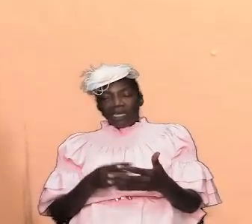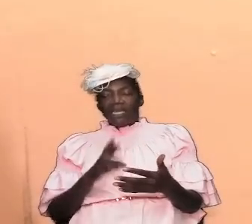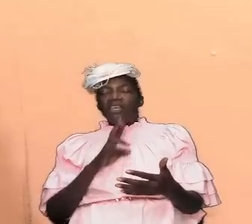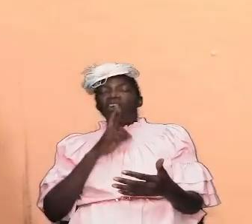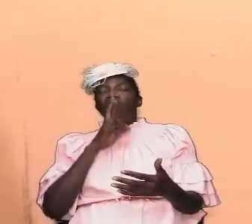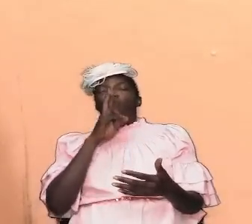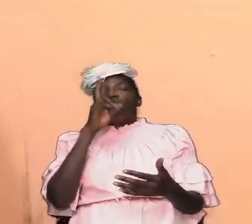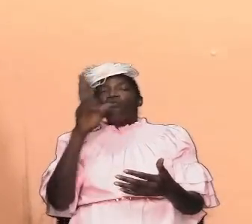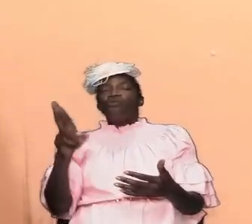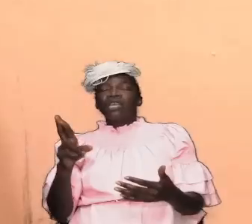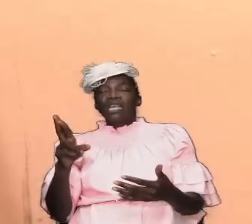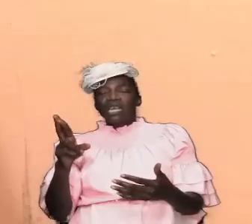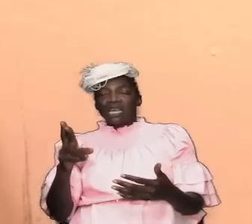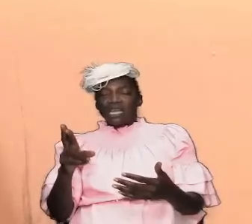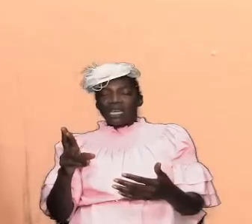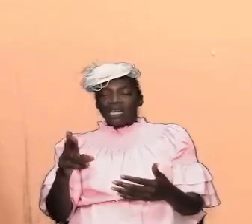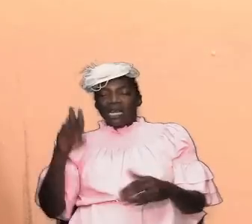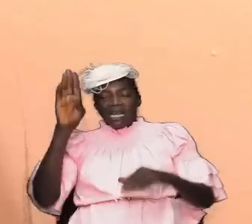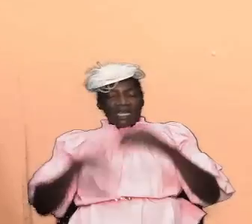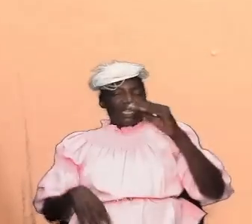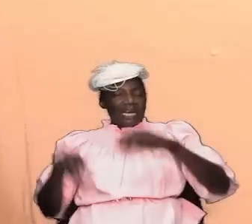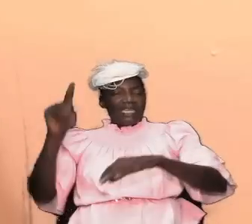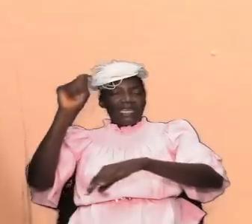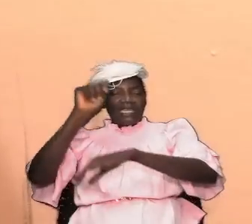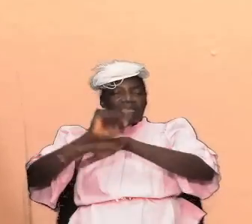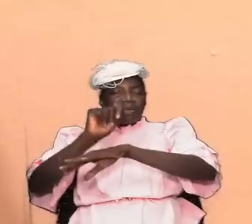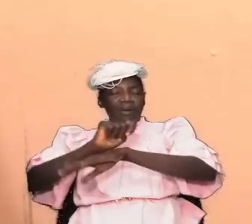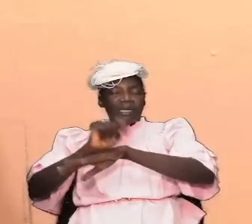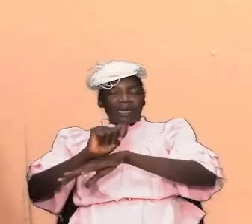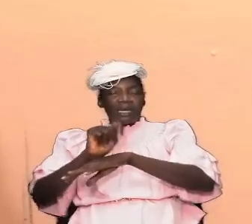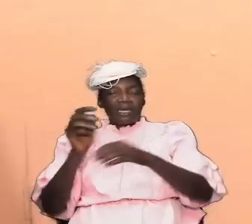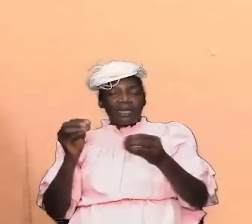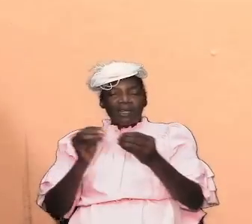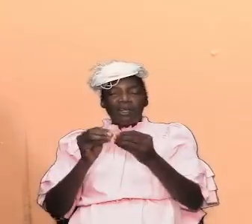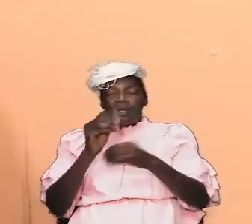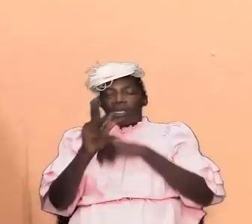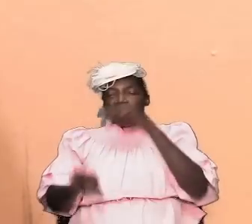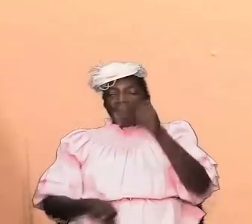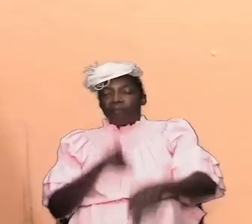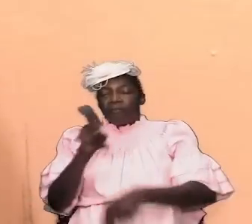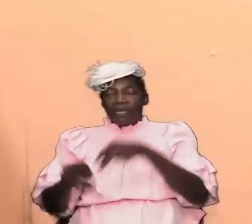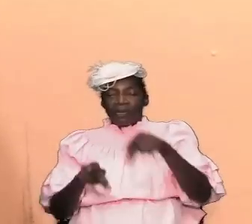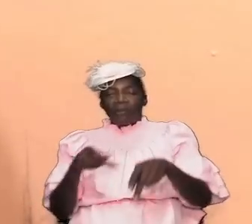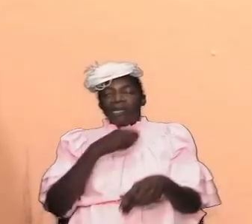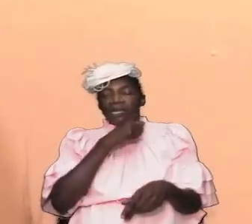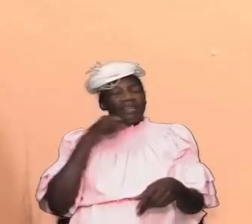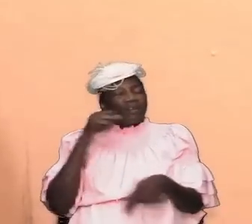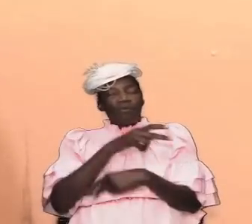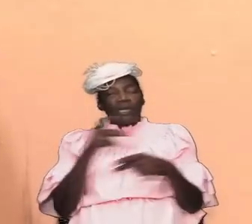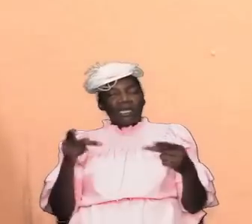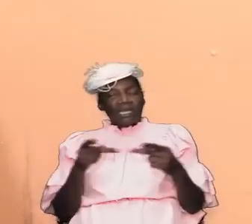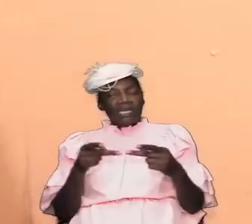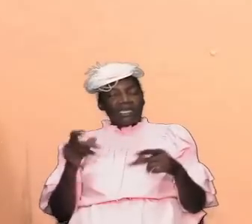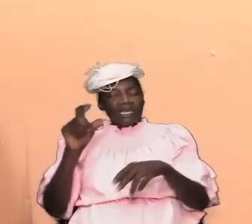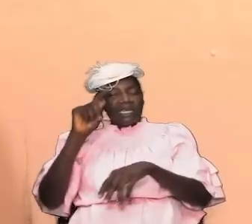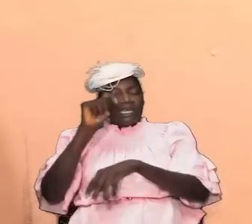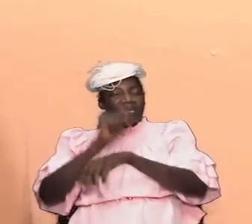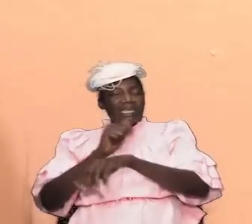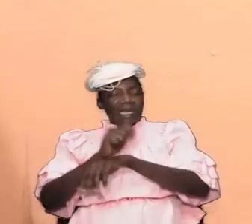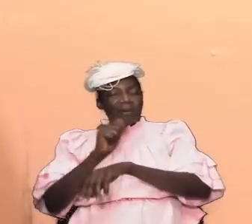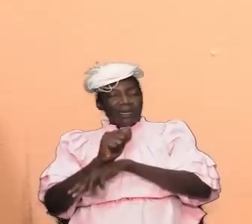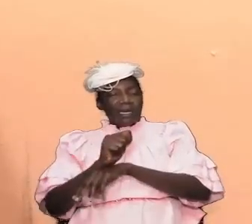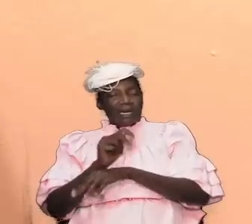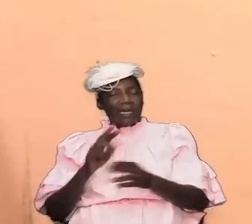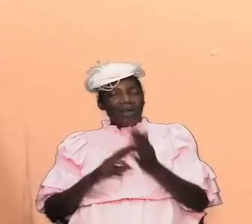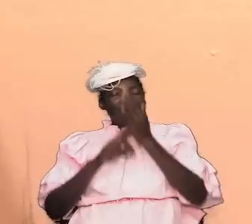actual tabernacle that was there with the people in the wilderness so the tabernacle had a meaning it represented